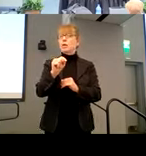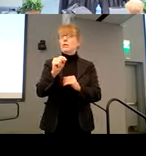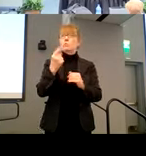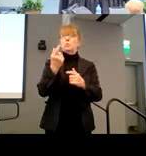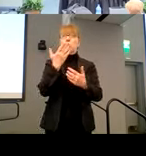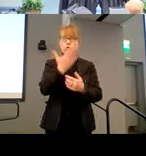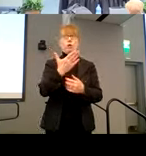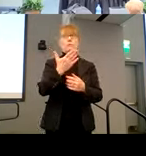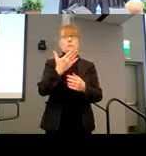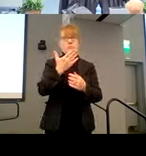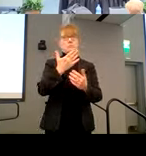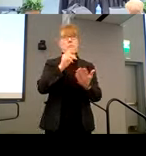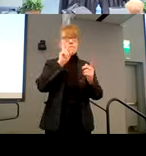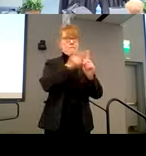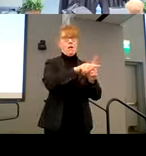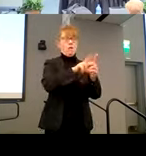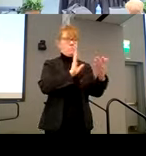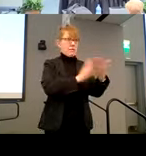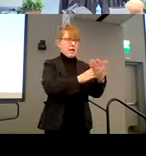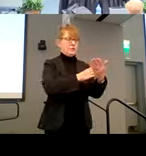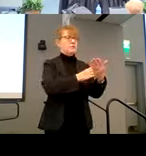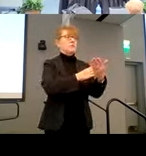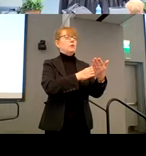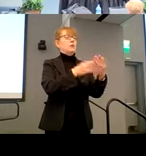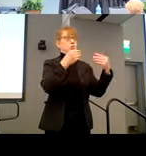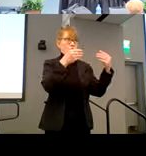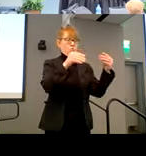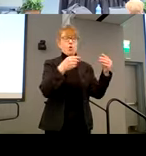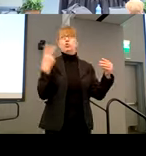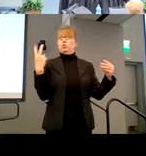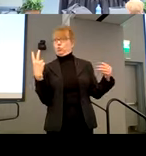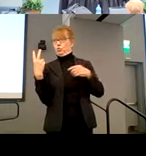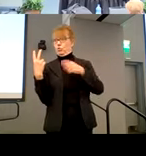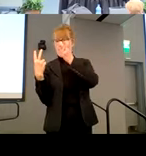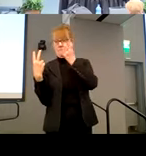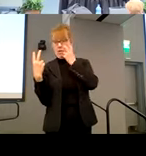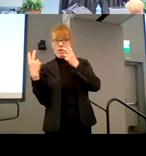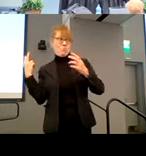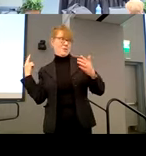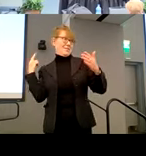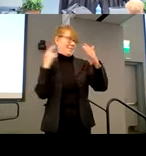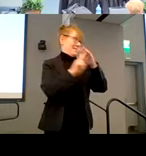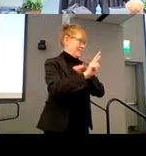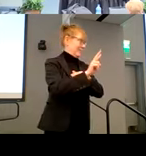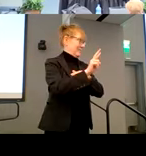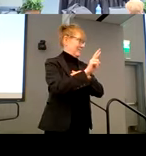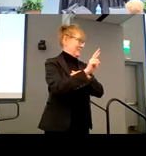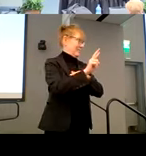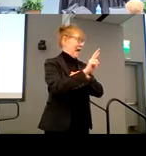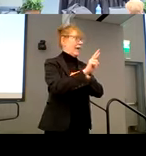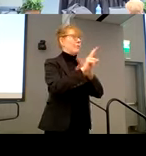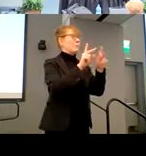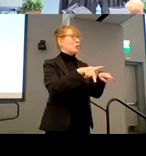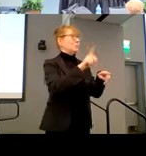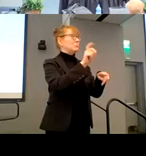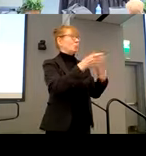when two blind people went into a store and the person who was supposed to help them with the self-check actually robbed them.